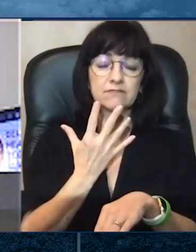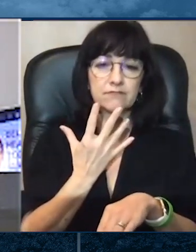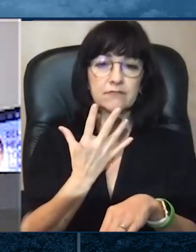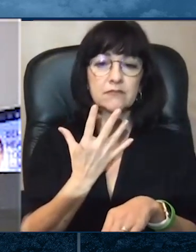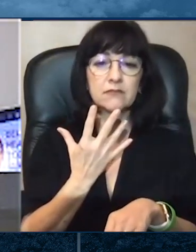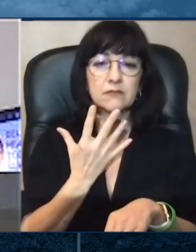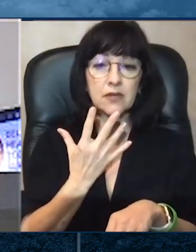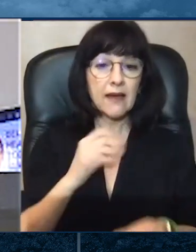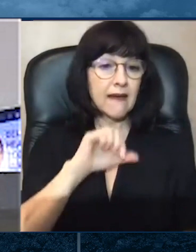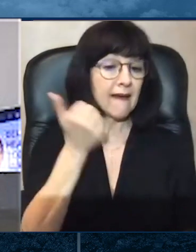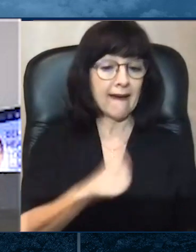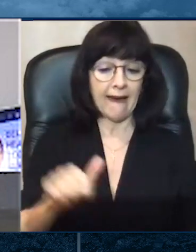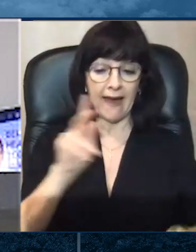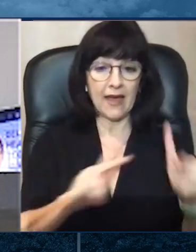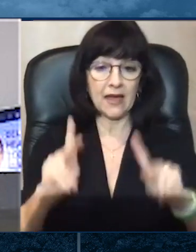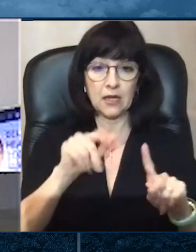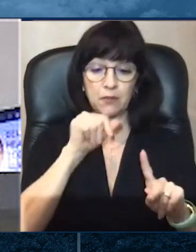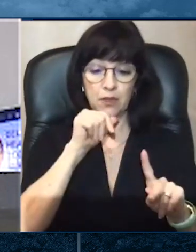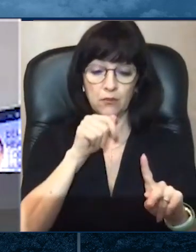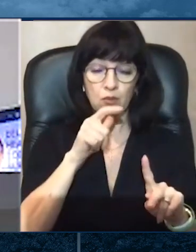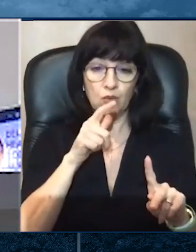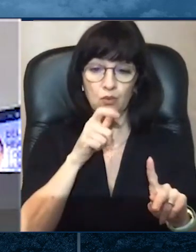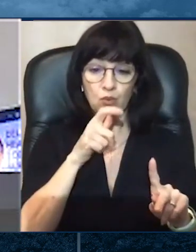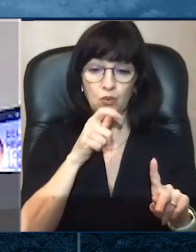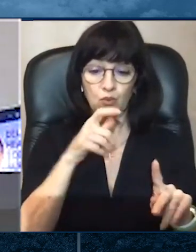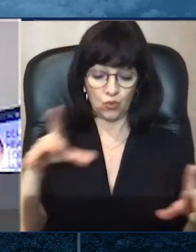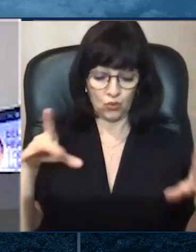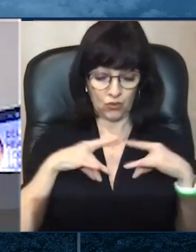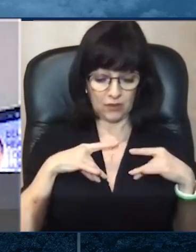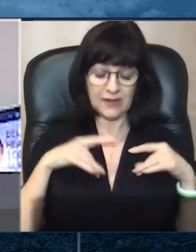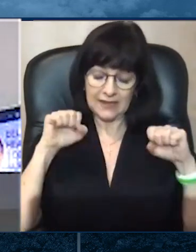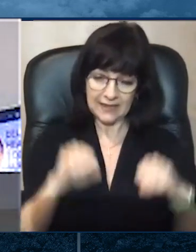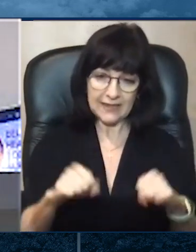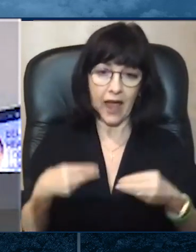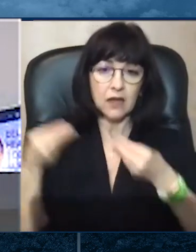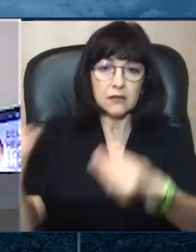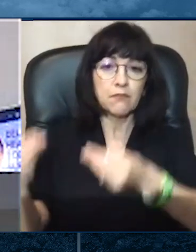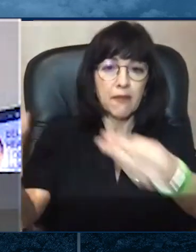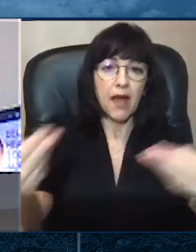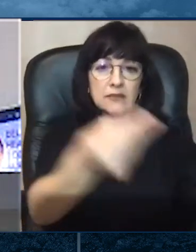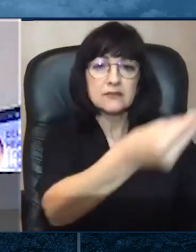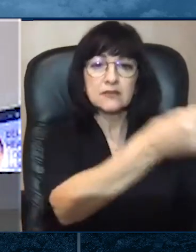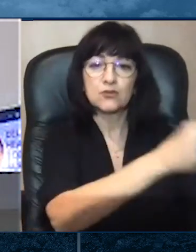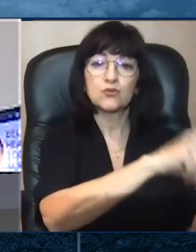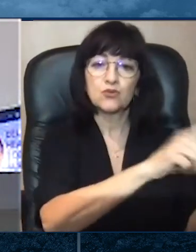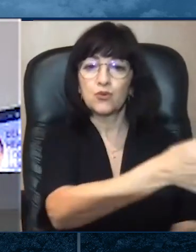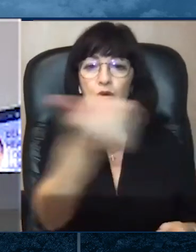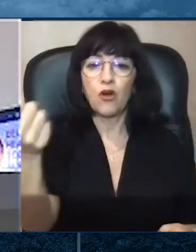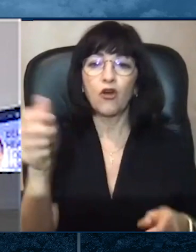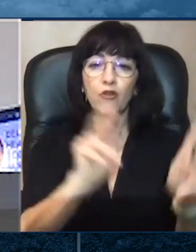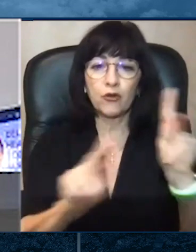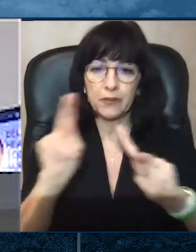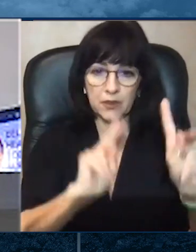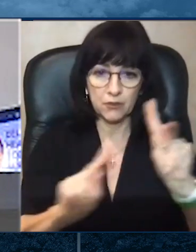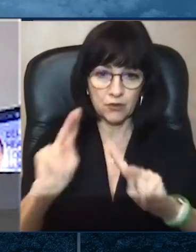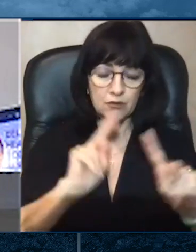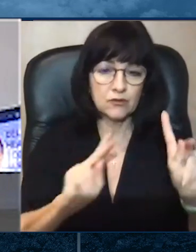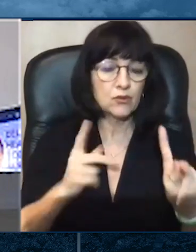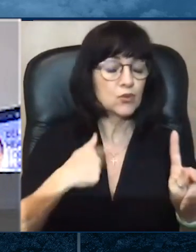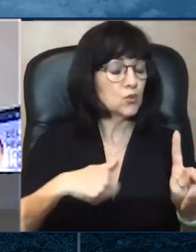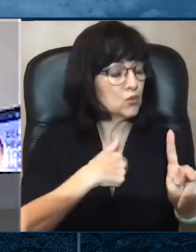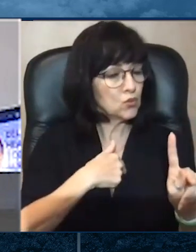Nosotros tenemos que comportarnos como si ya teníamos el coronavirus. Por eso,